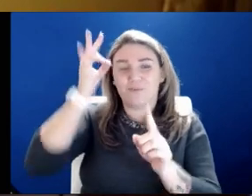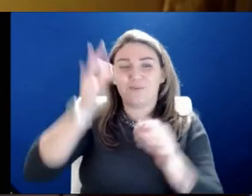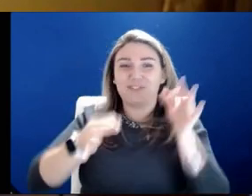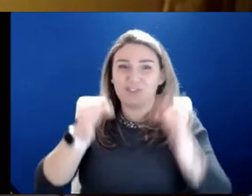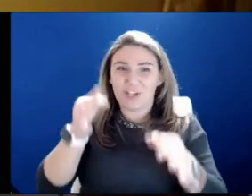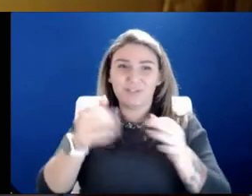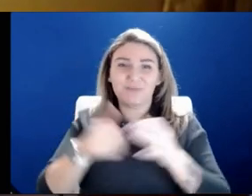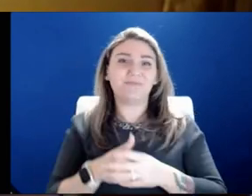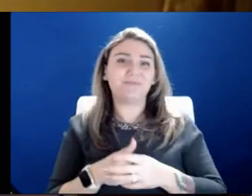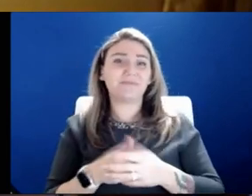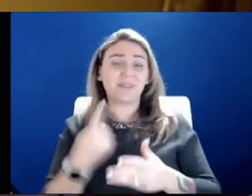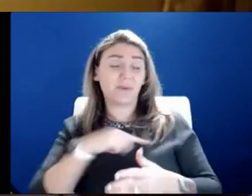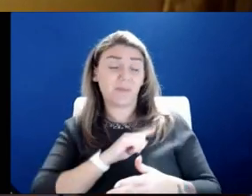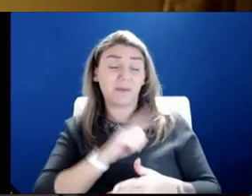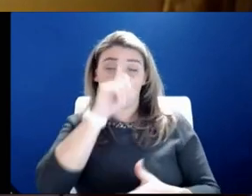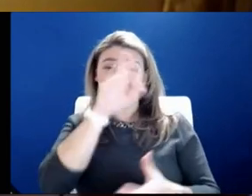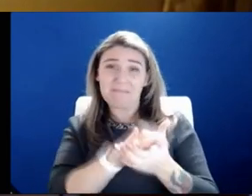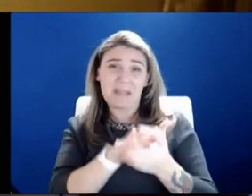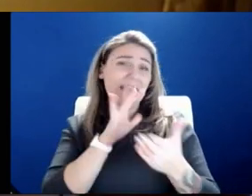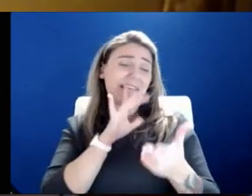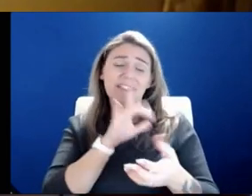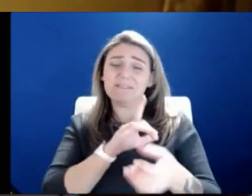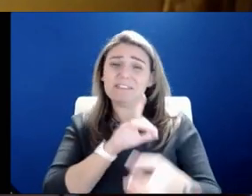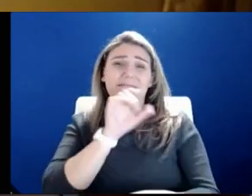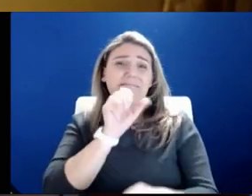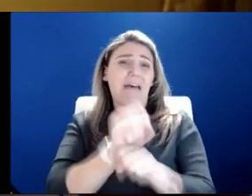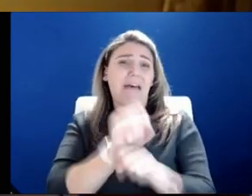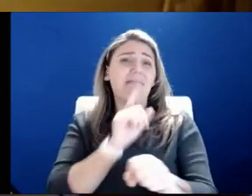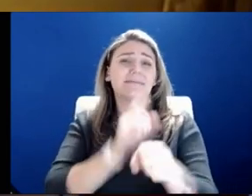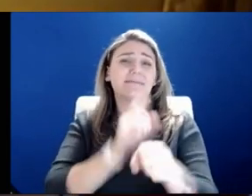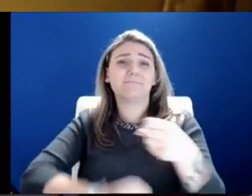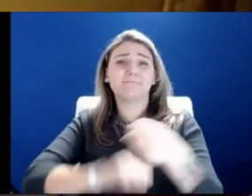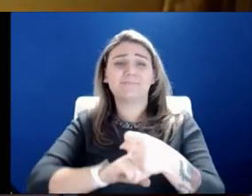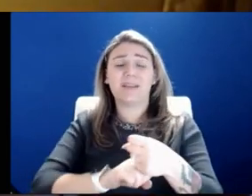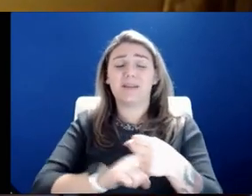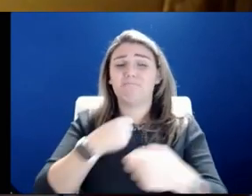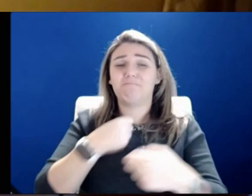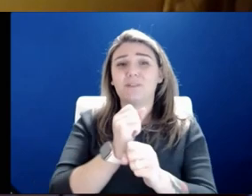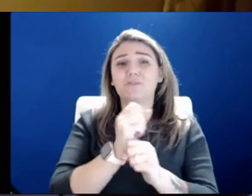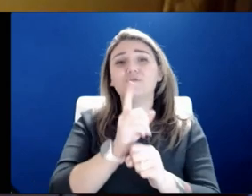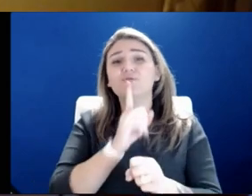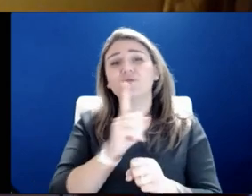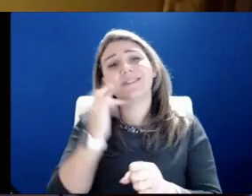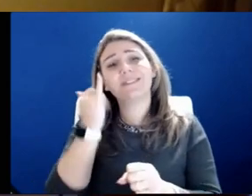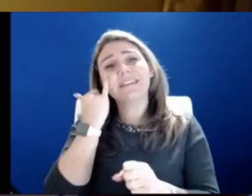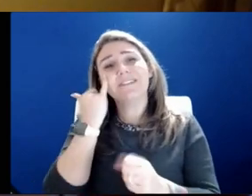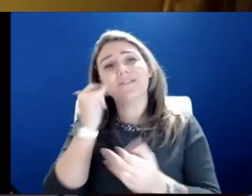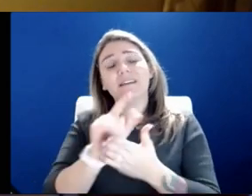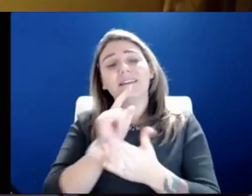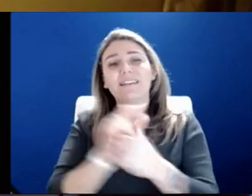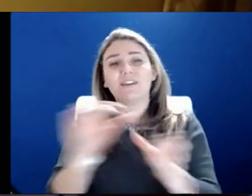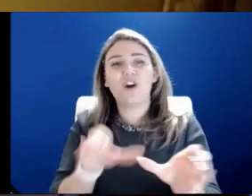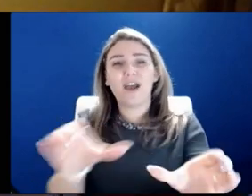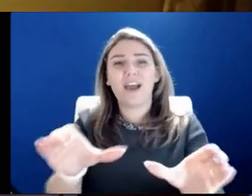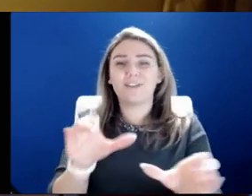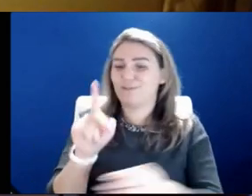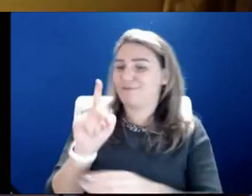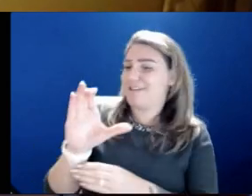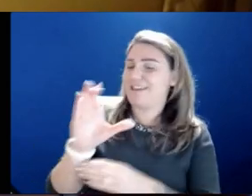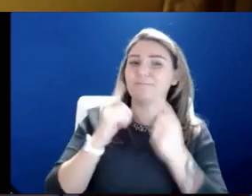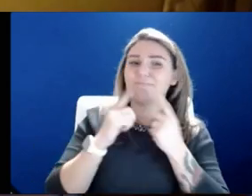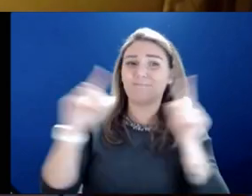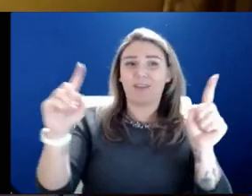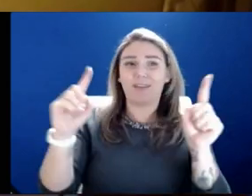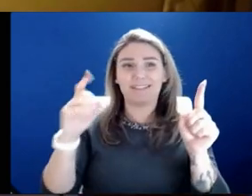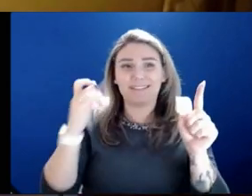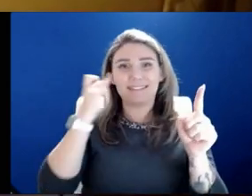we believe we stand on solid legal footing and ensuring that if there is legal action, Kansas City will be successful in the event that